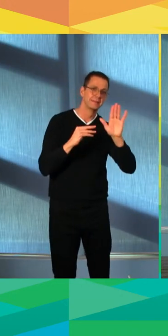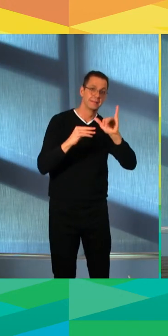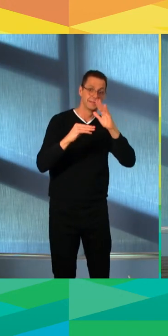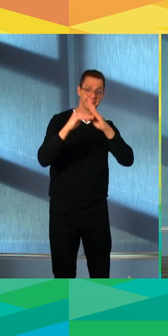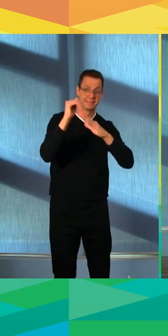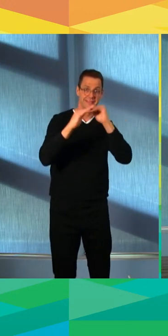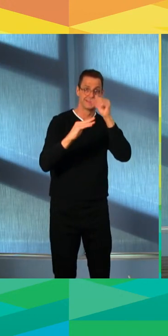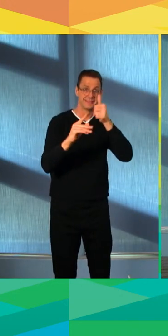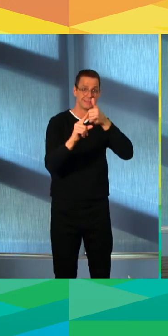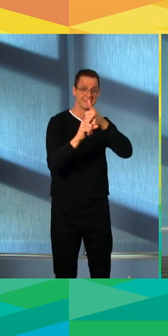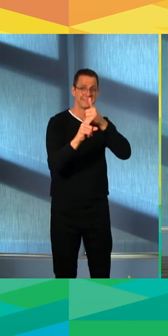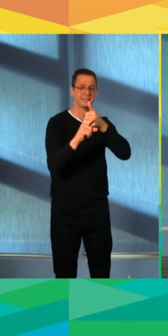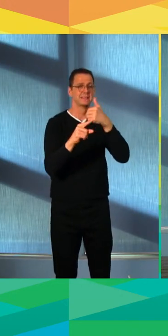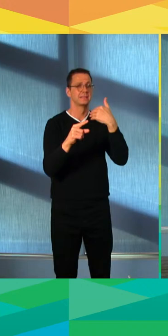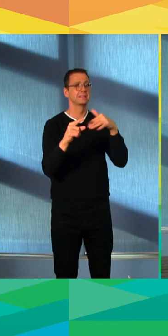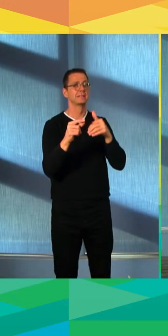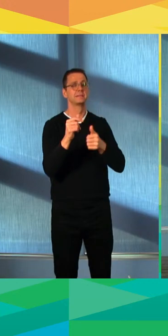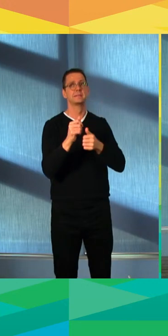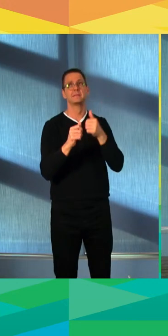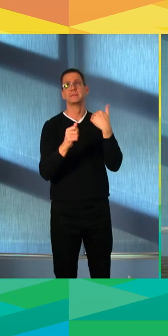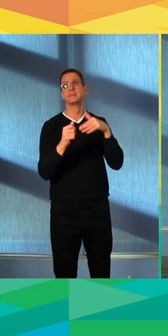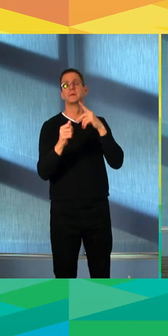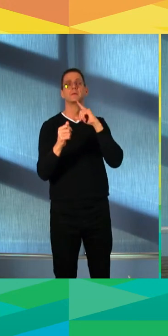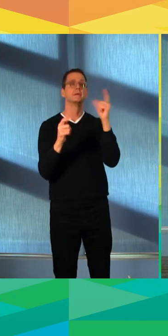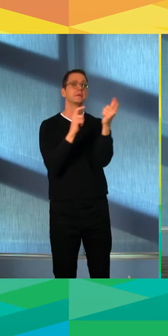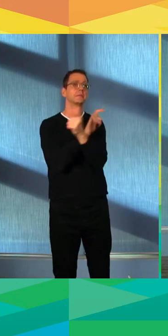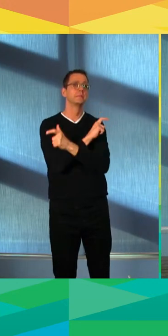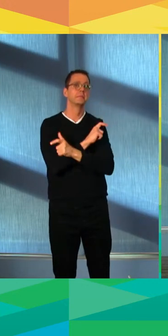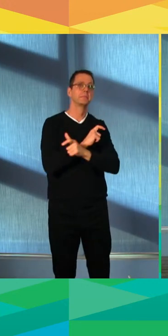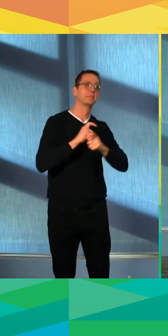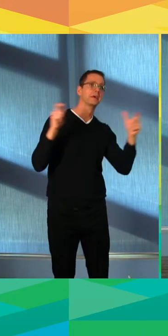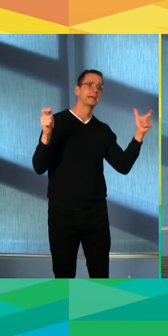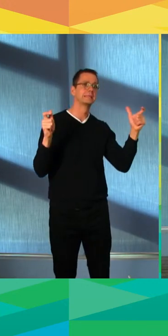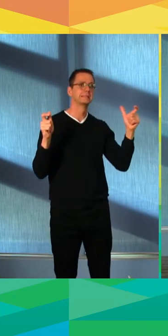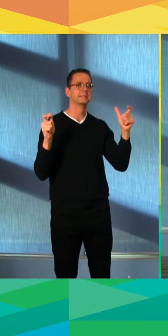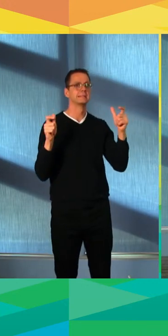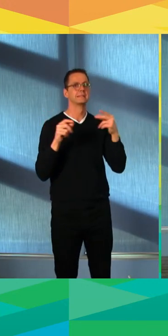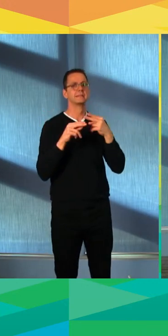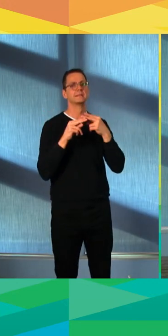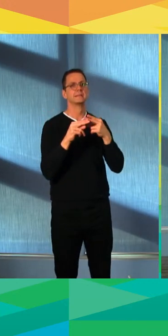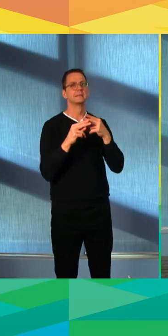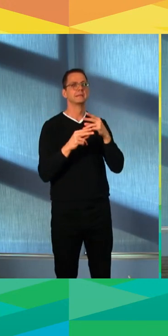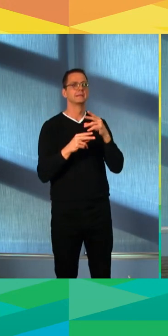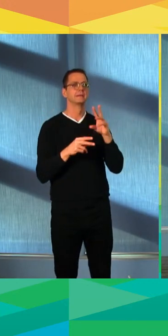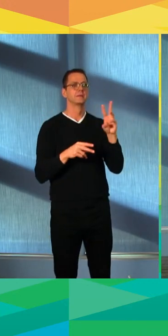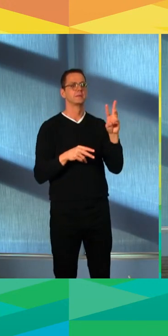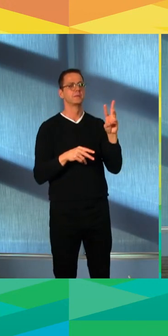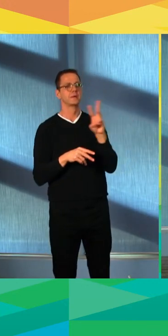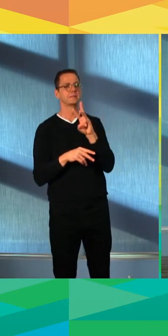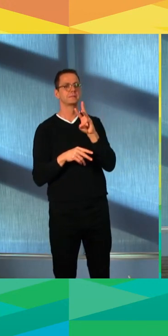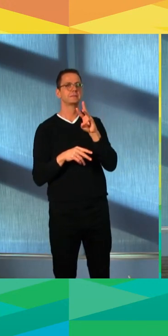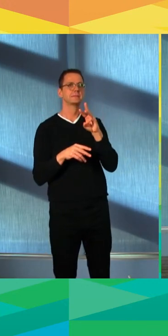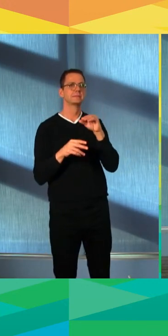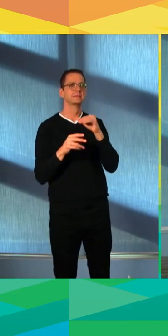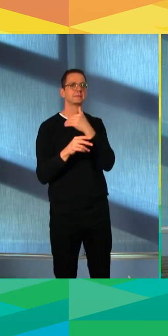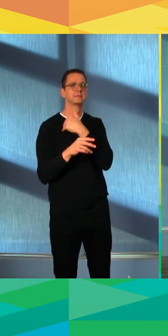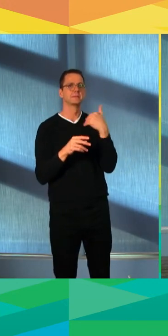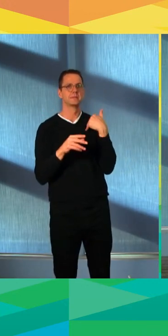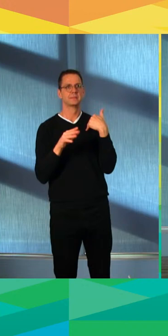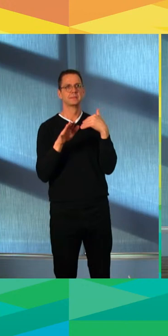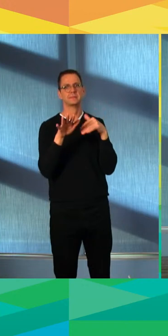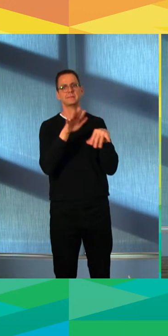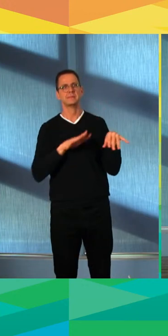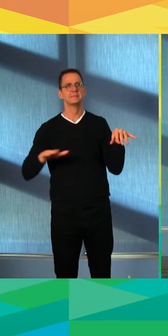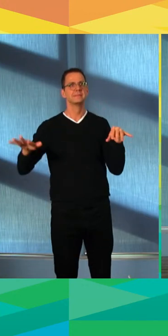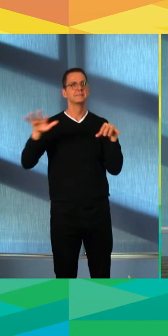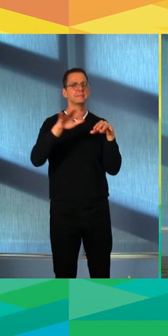such facility west of Toronto in the country. And so it's actually designed to host multiple large trade show events at